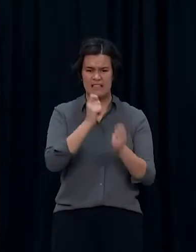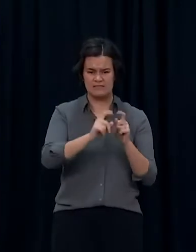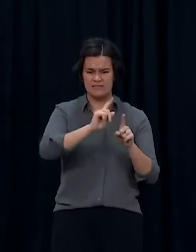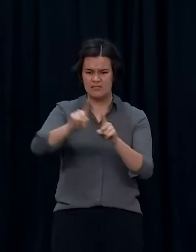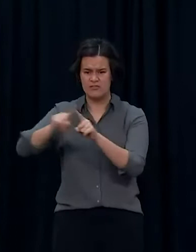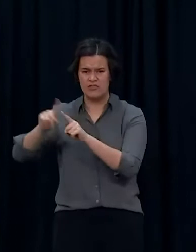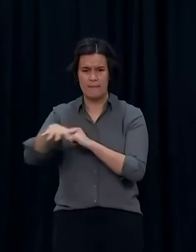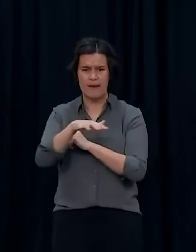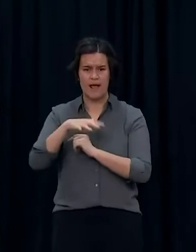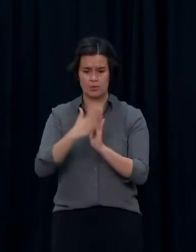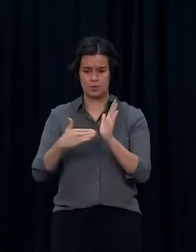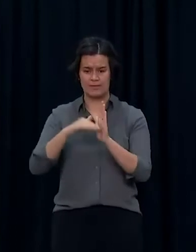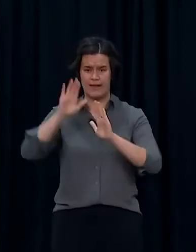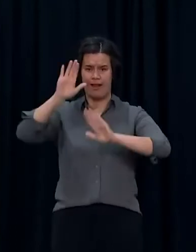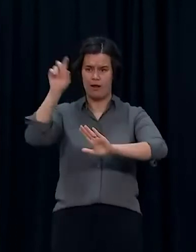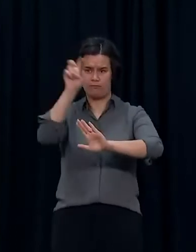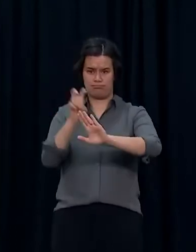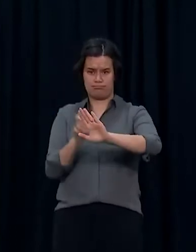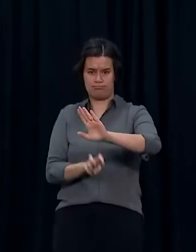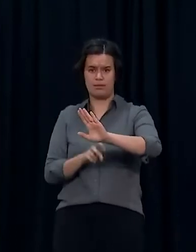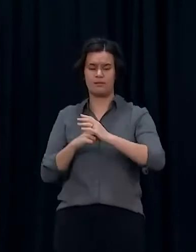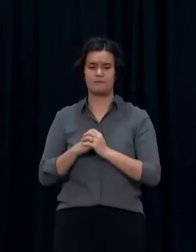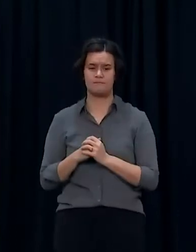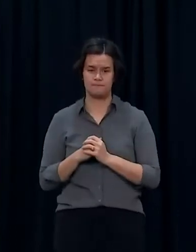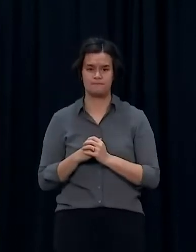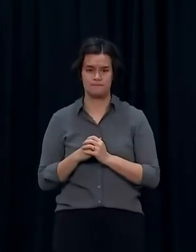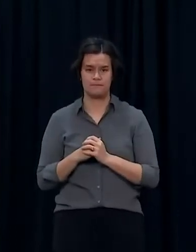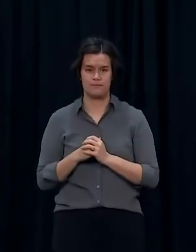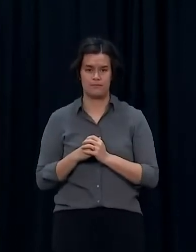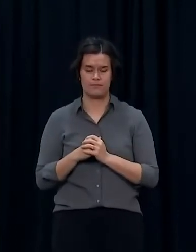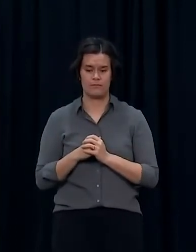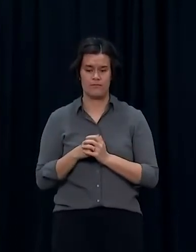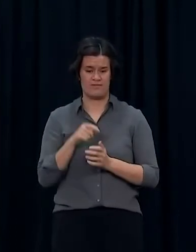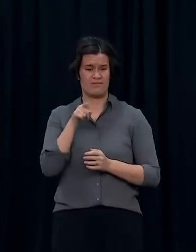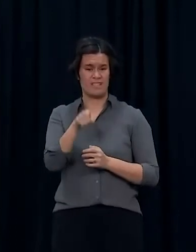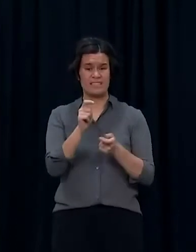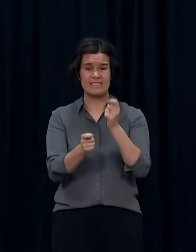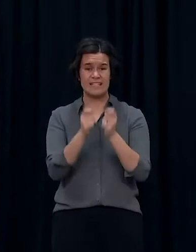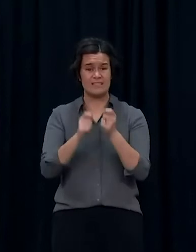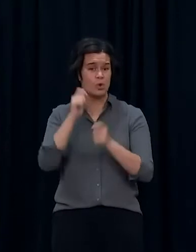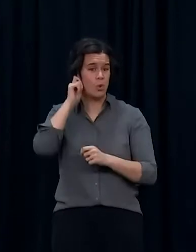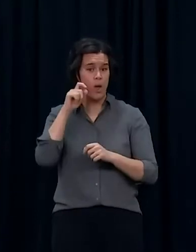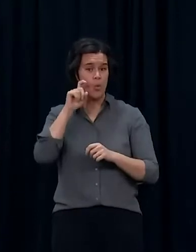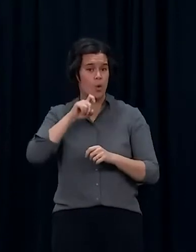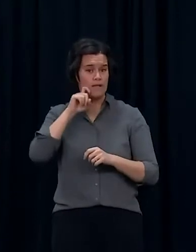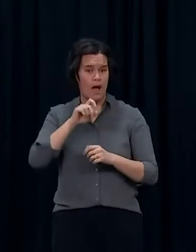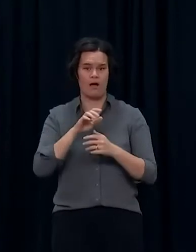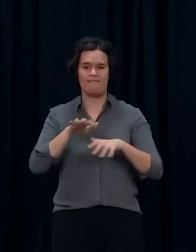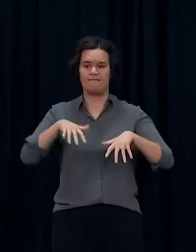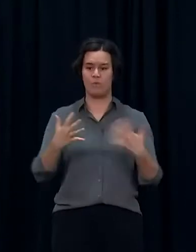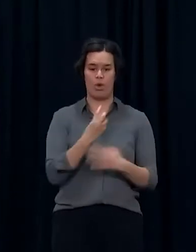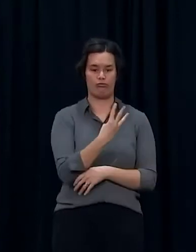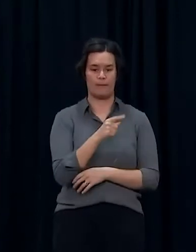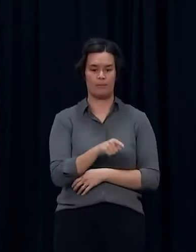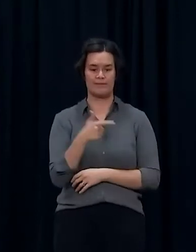are in Auckland and 4 are in Wellington and further sites are also being added. There were detections reported in both